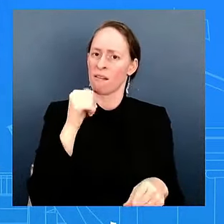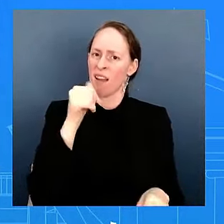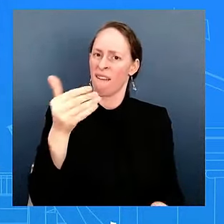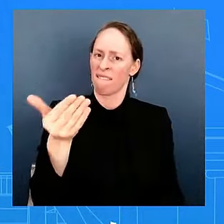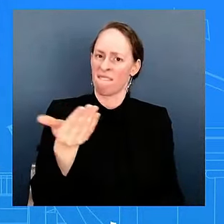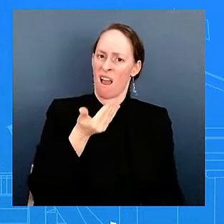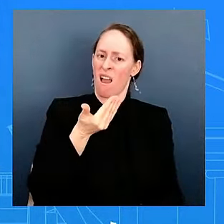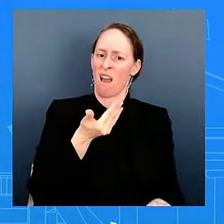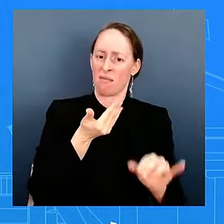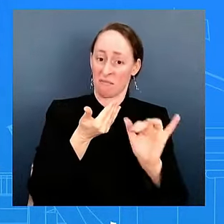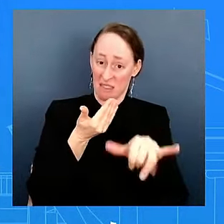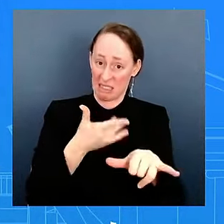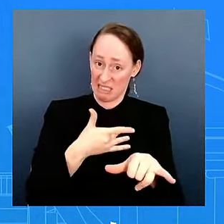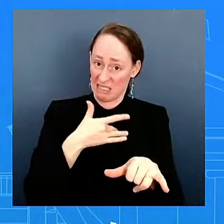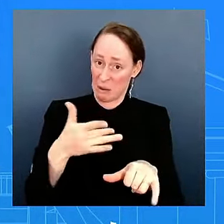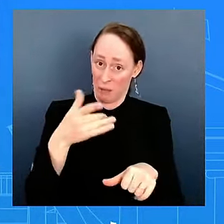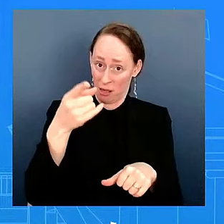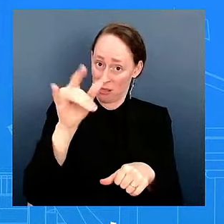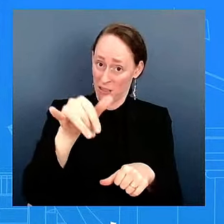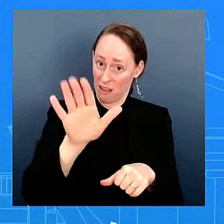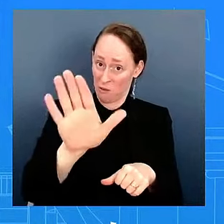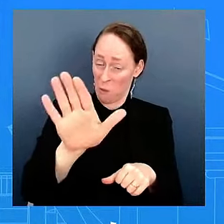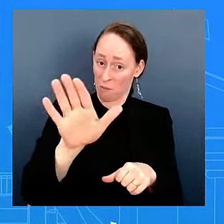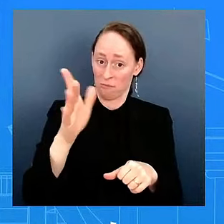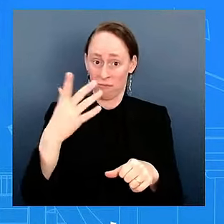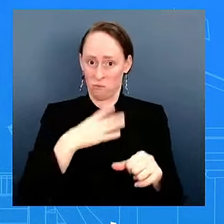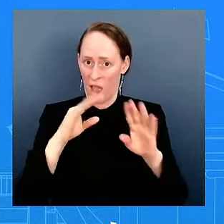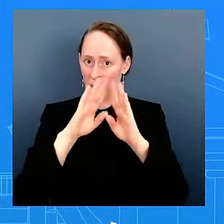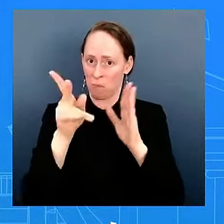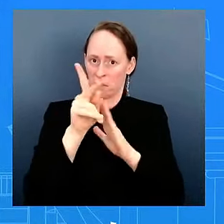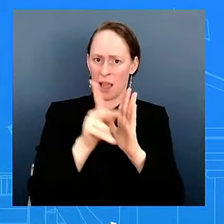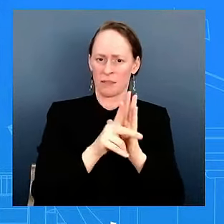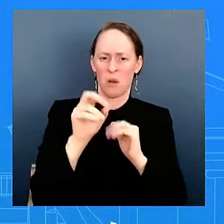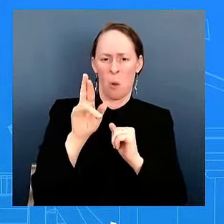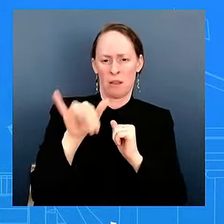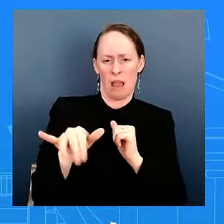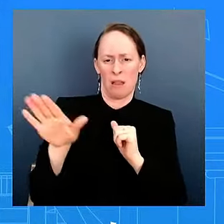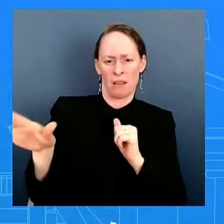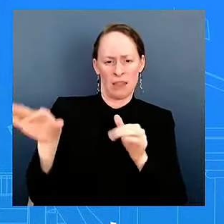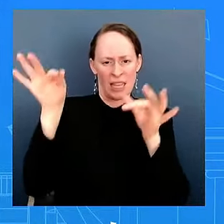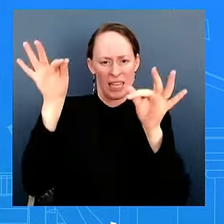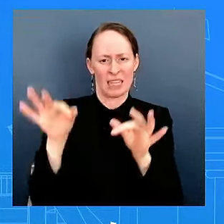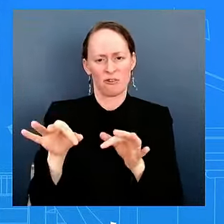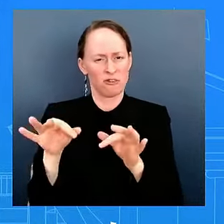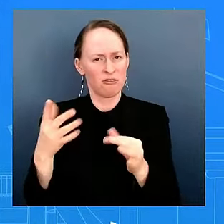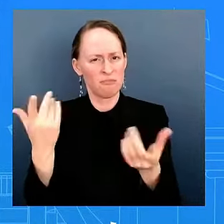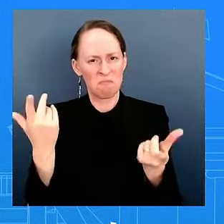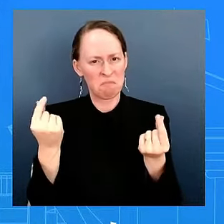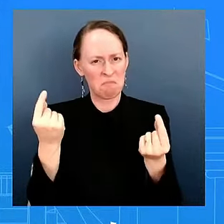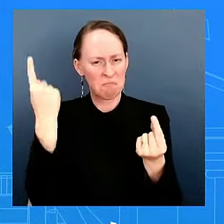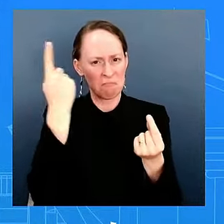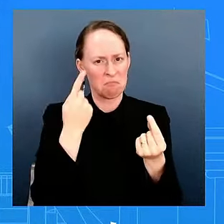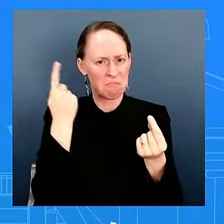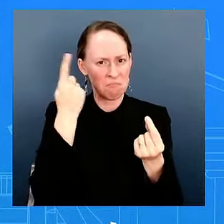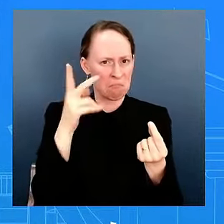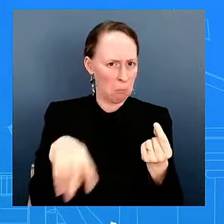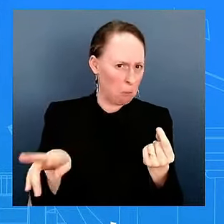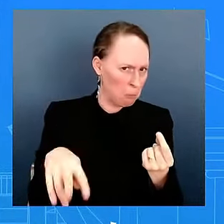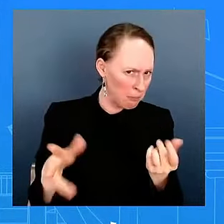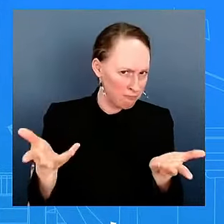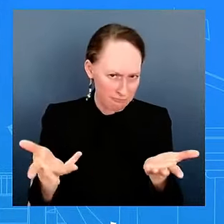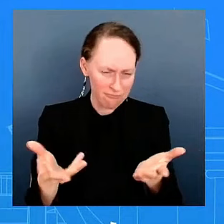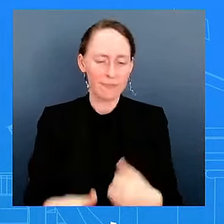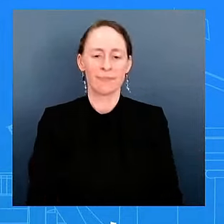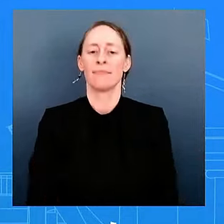the White House, or whether that's sort of a one-off, or if there's anything that you could sort of speak to in terms of that, whether it's a kind of a larger boycott